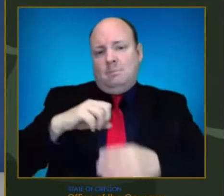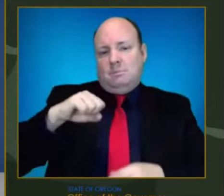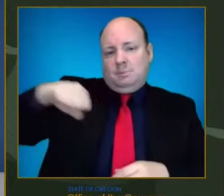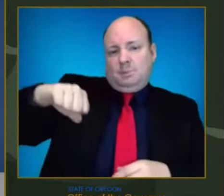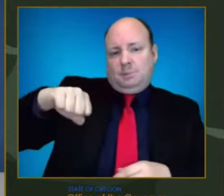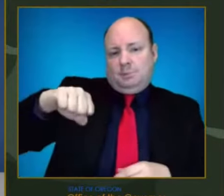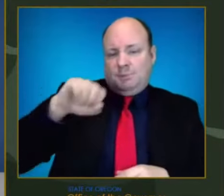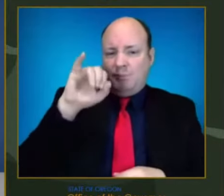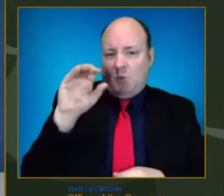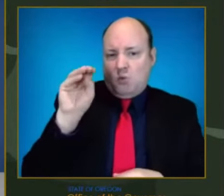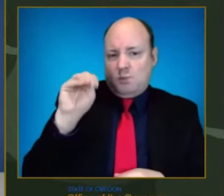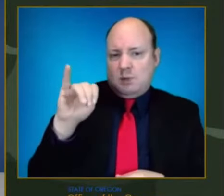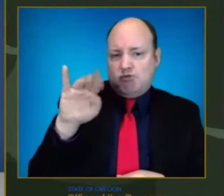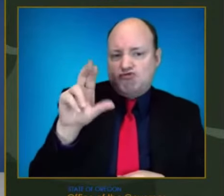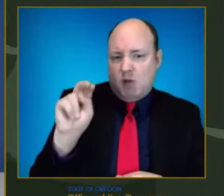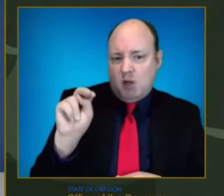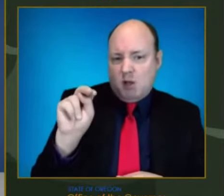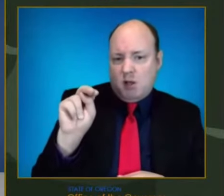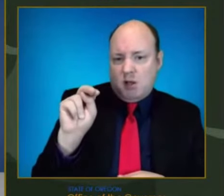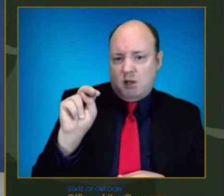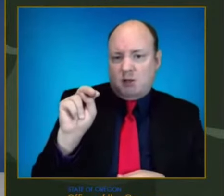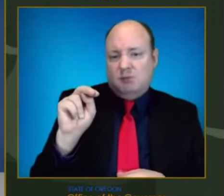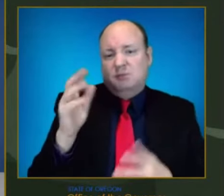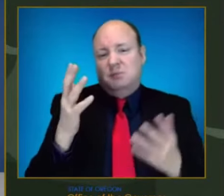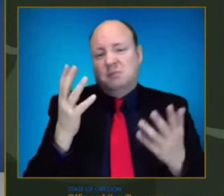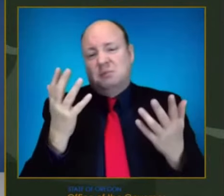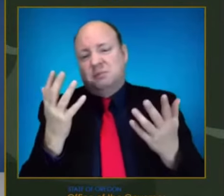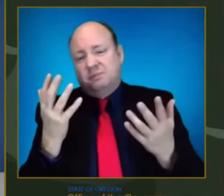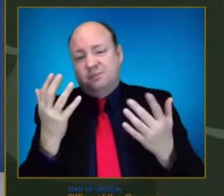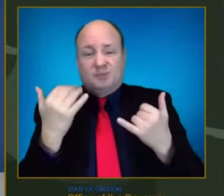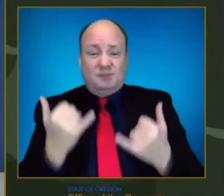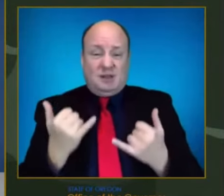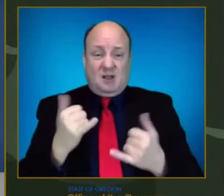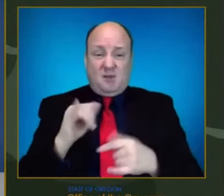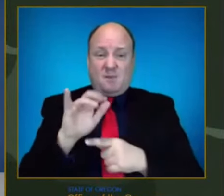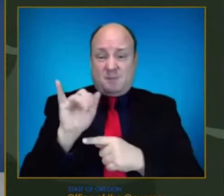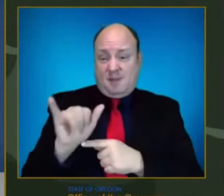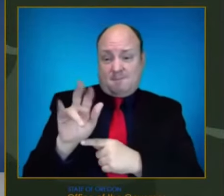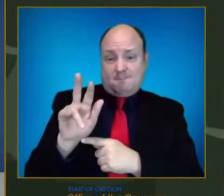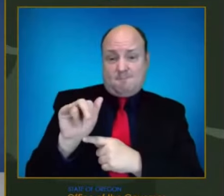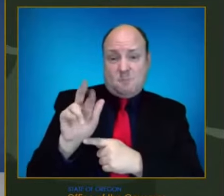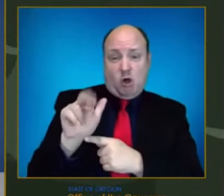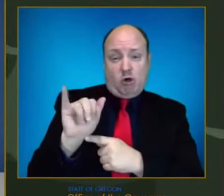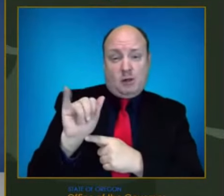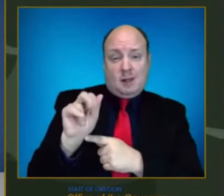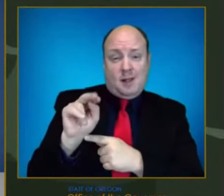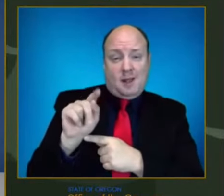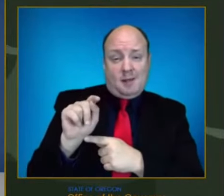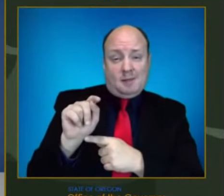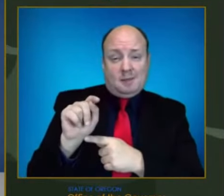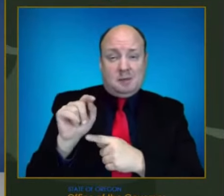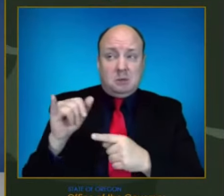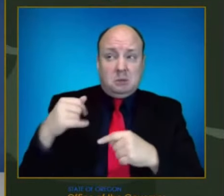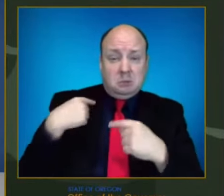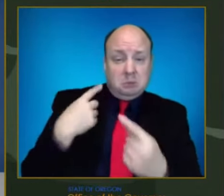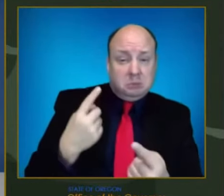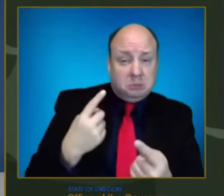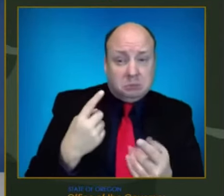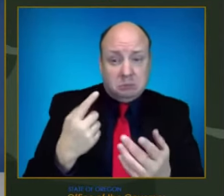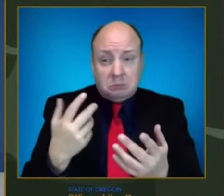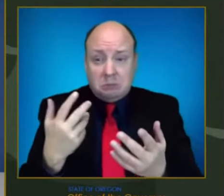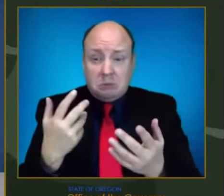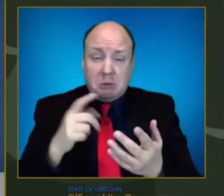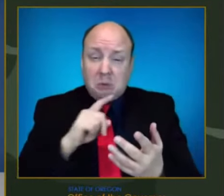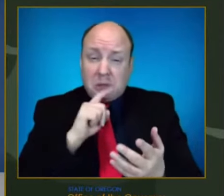another variant on the horizon and wonder, do any of the preventive measures we've put in place actually make a difference? Here's the evidence that